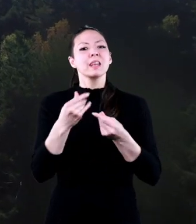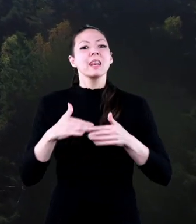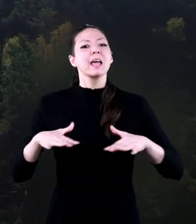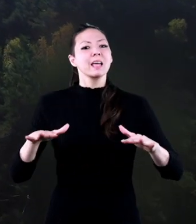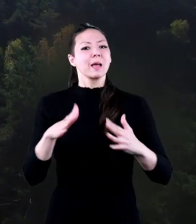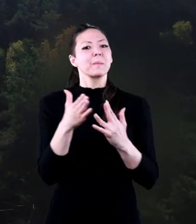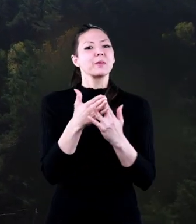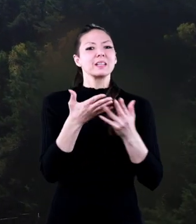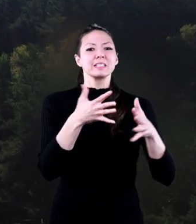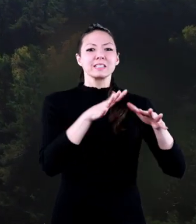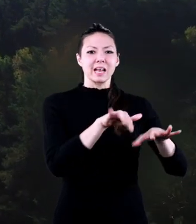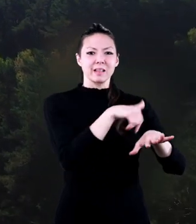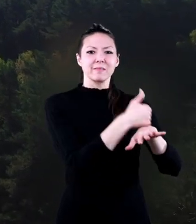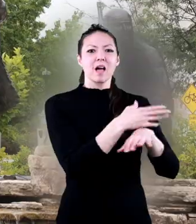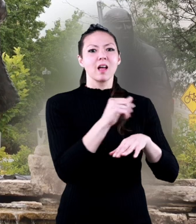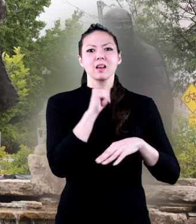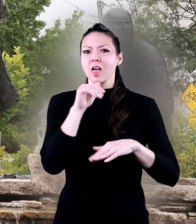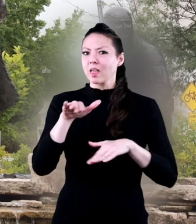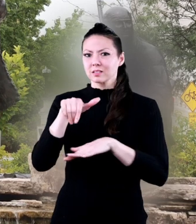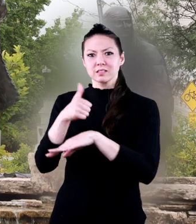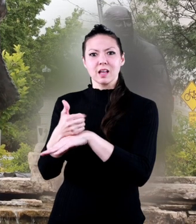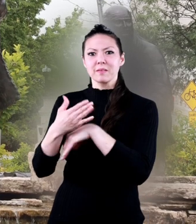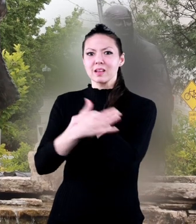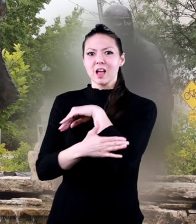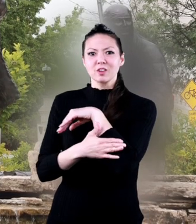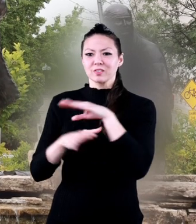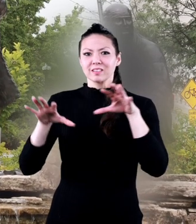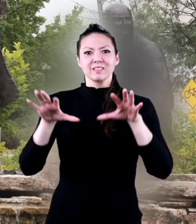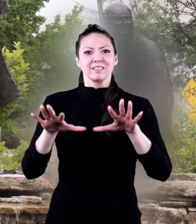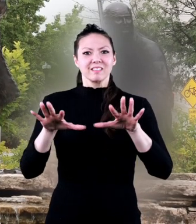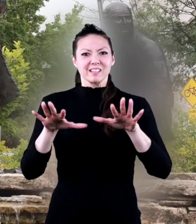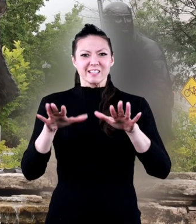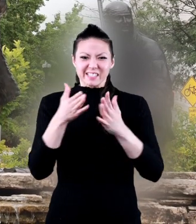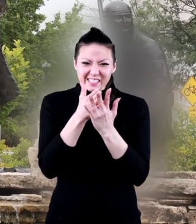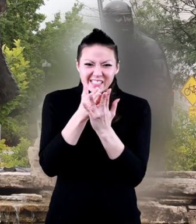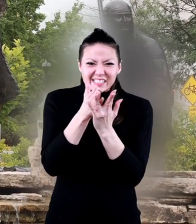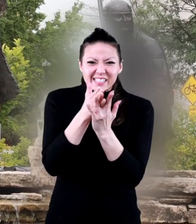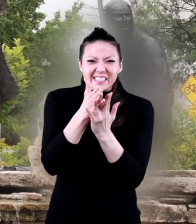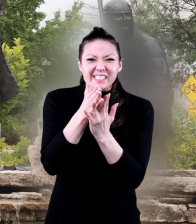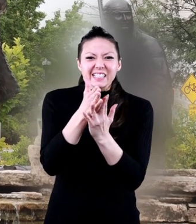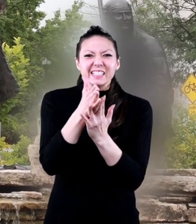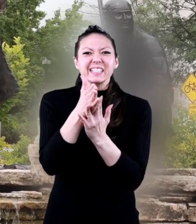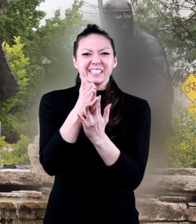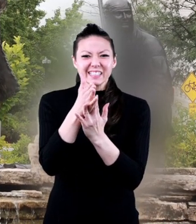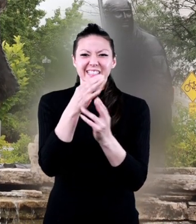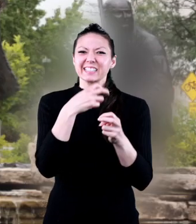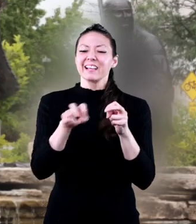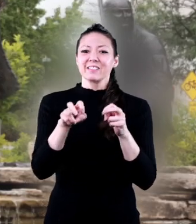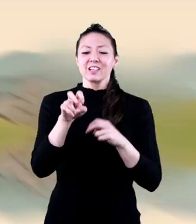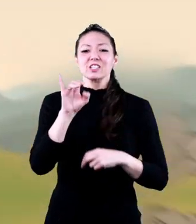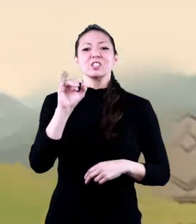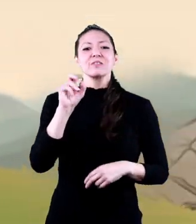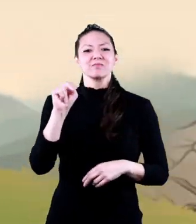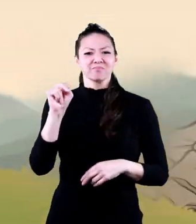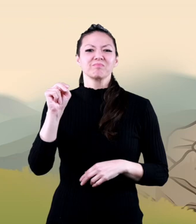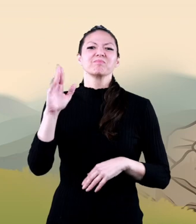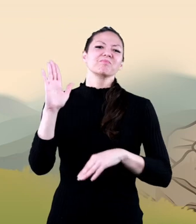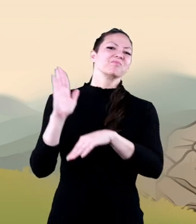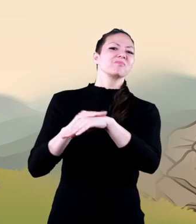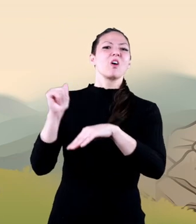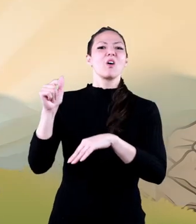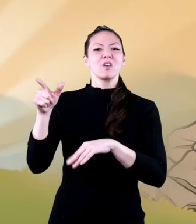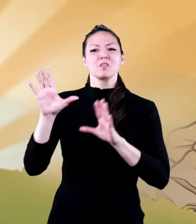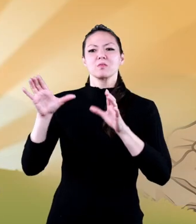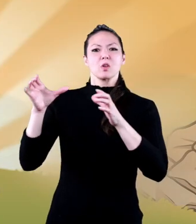which was the land between settled and unsettled country. Basically, they knew how to rough it. Jefferson